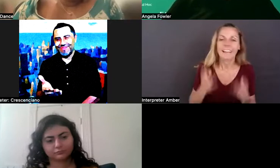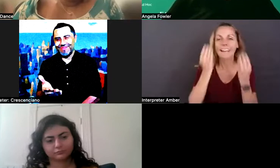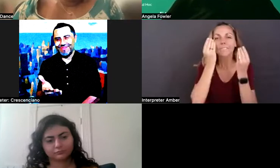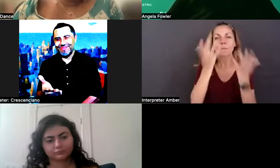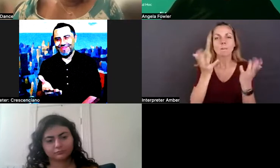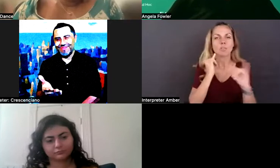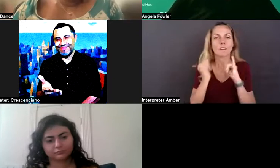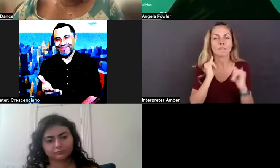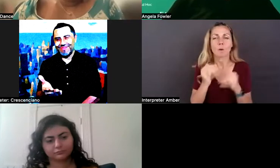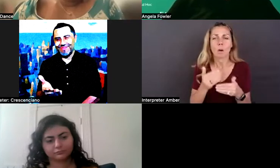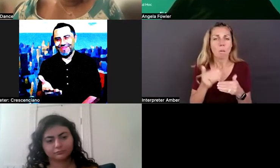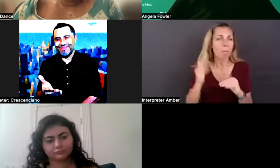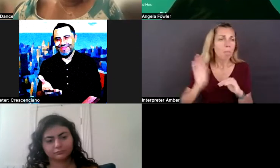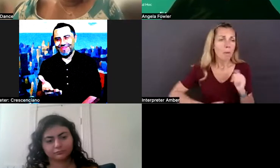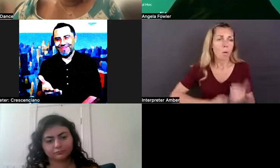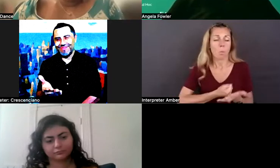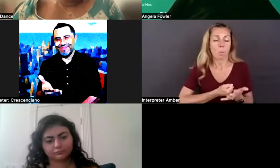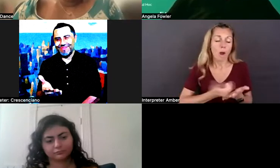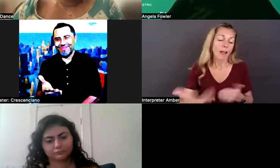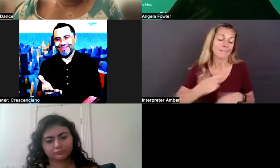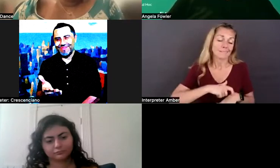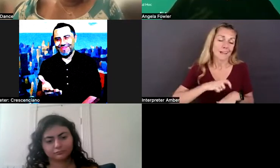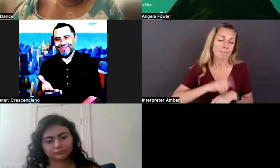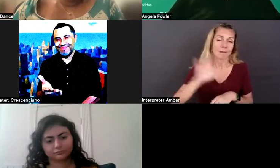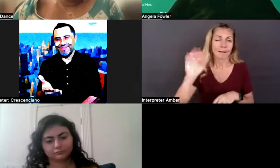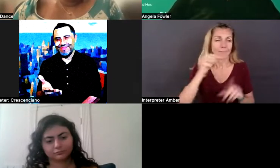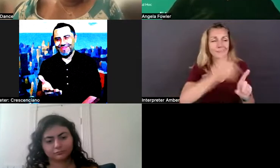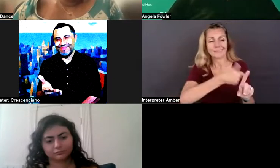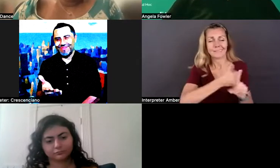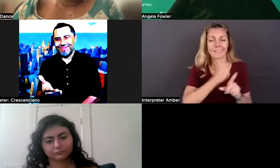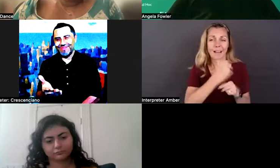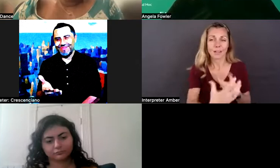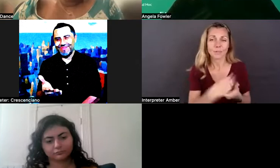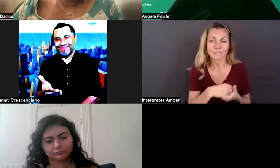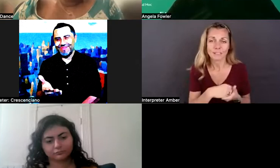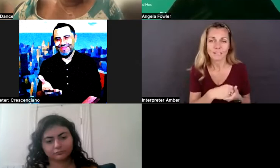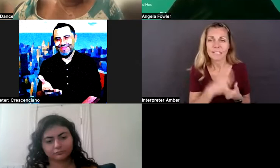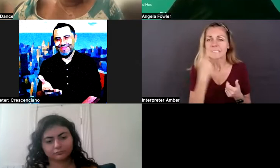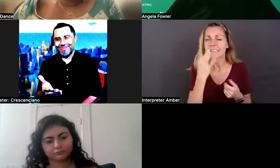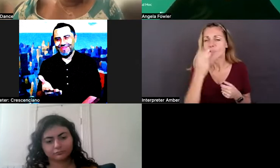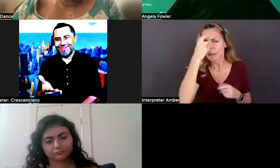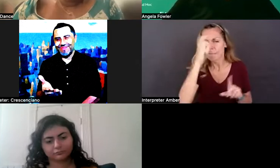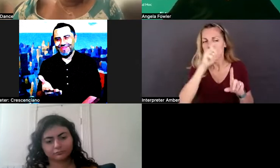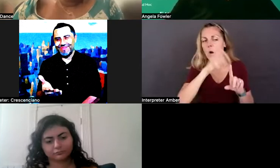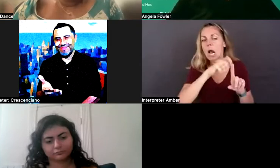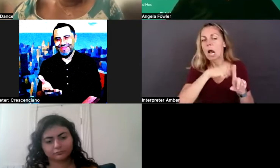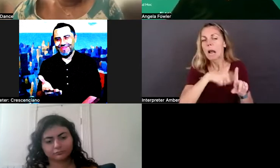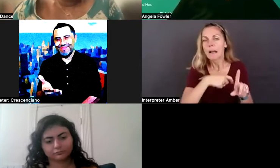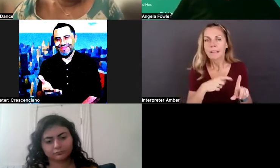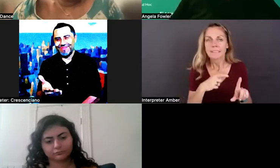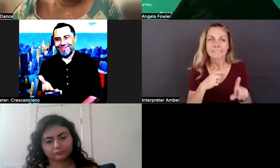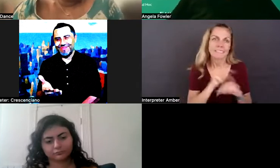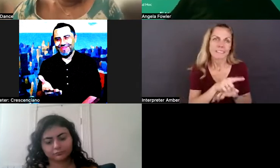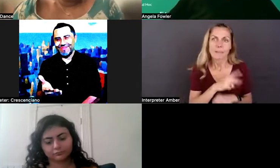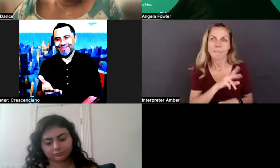Before you waste all this time with an employer that's not inclusive, see if you can pick their brain. Send them a personalized invite on